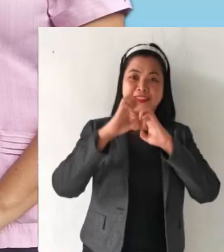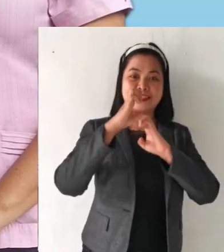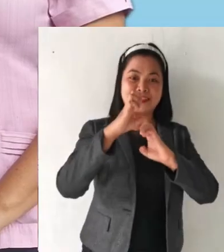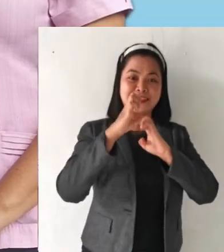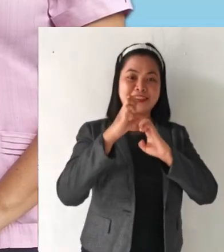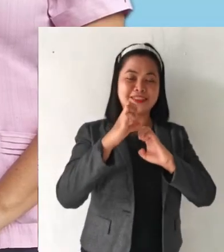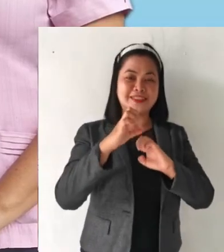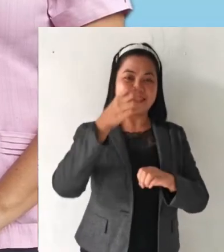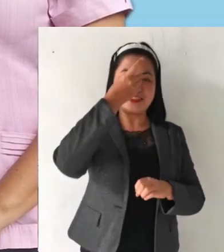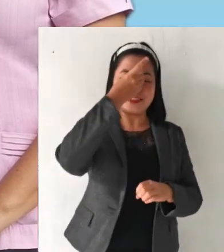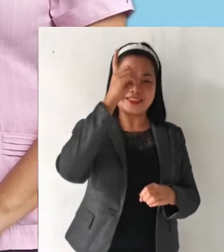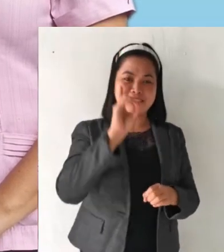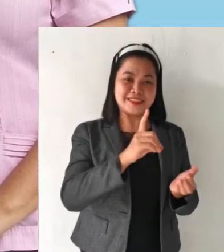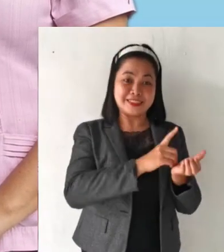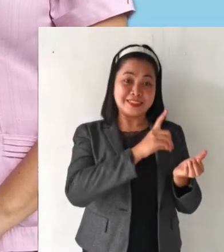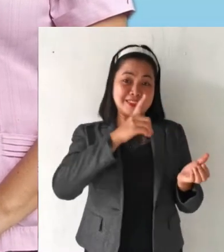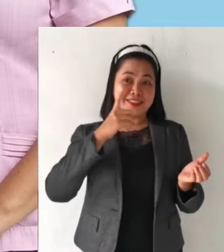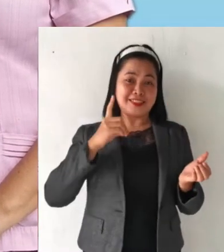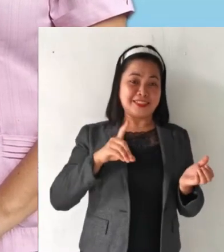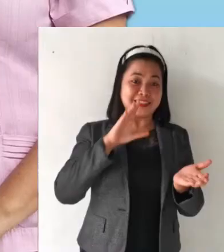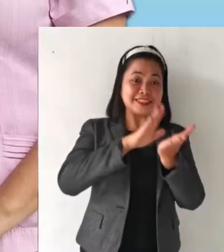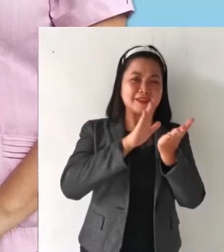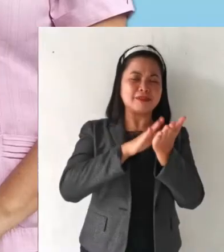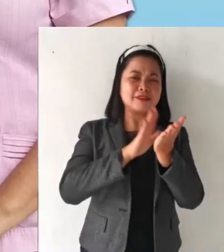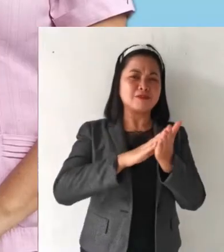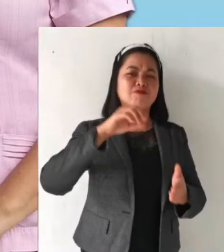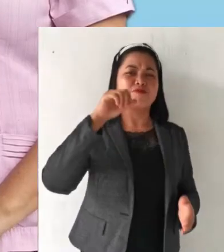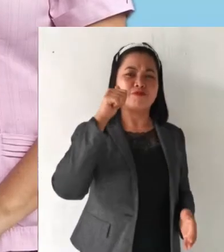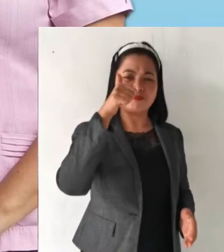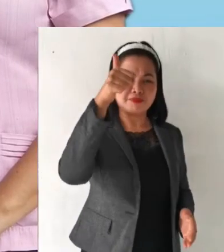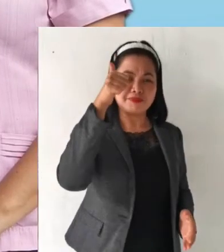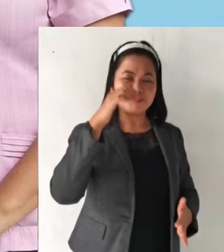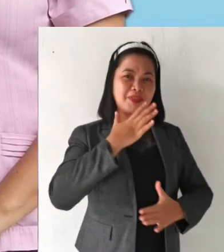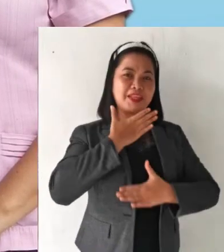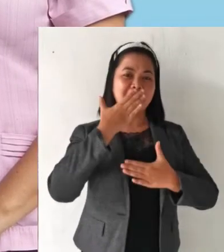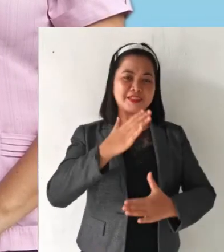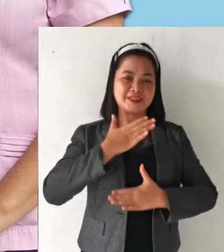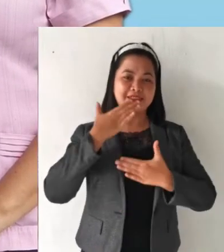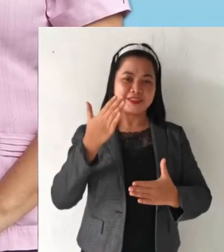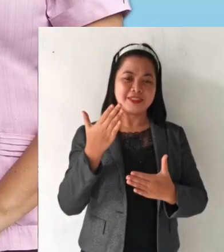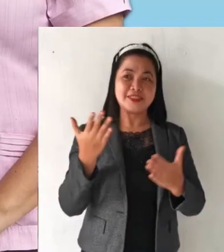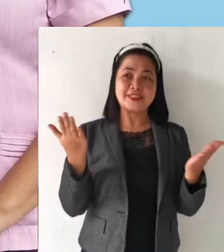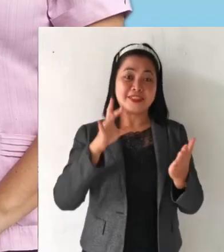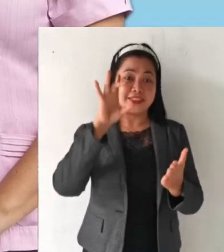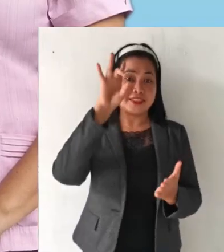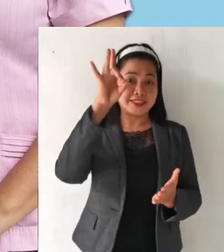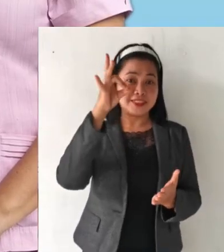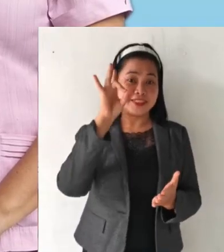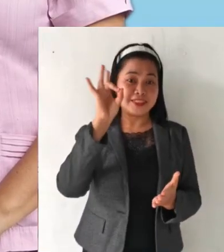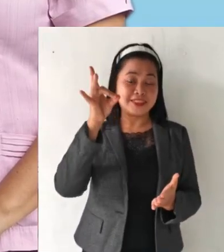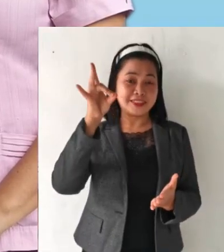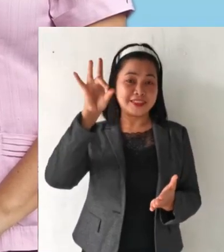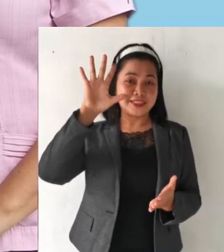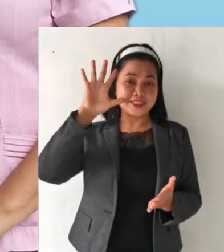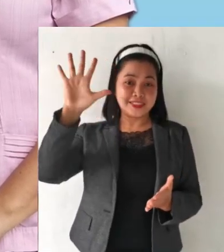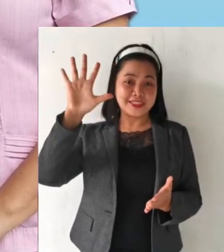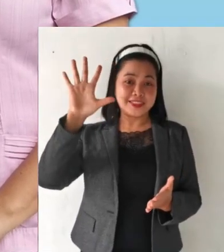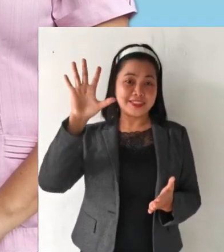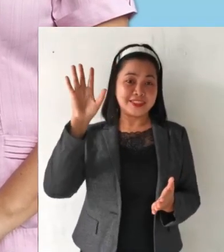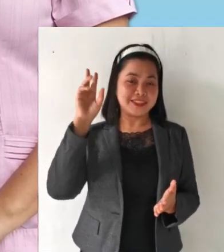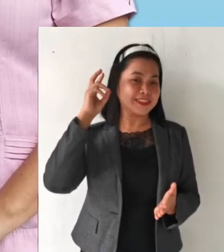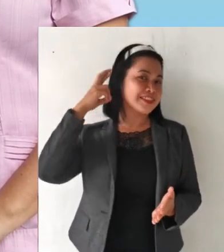de Oro Radyo Ziskwela, siguradong masaya! Here at 88.5 Z Radio,